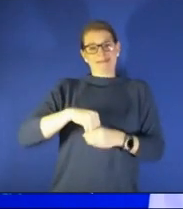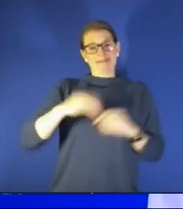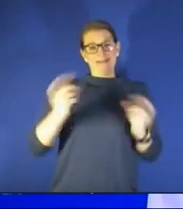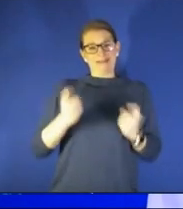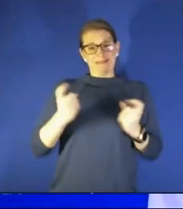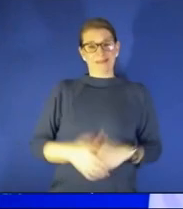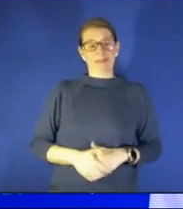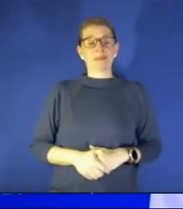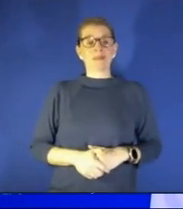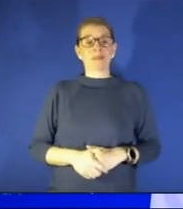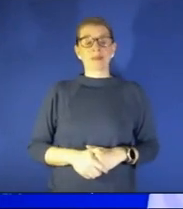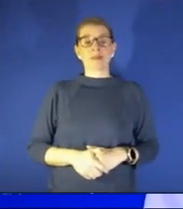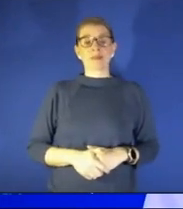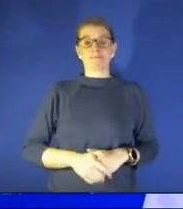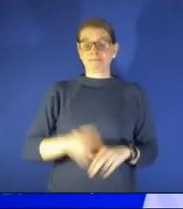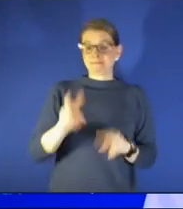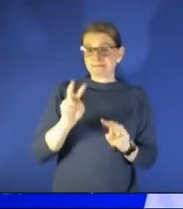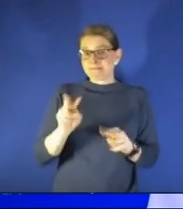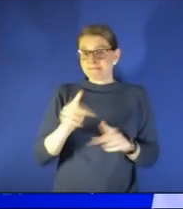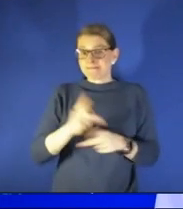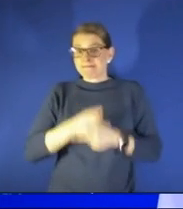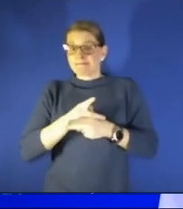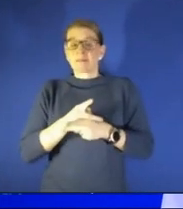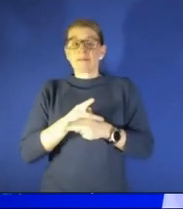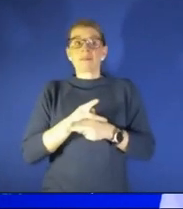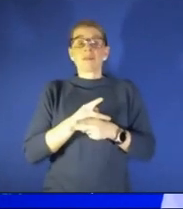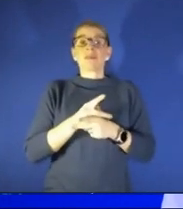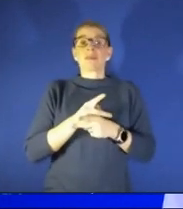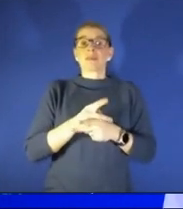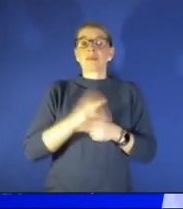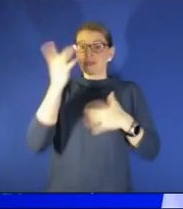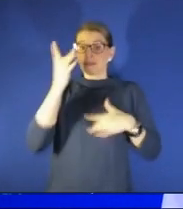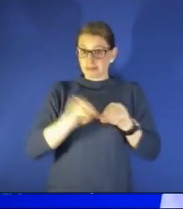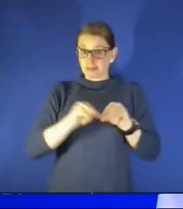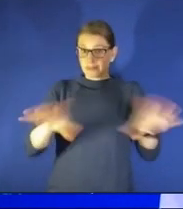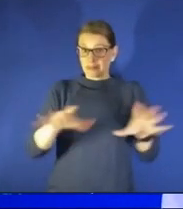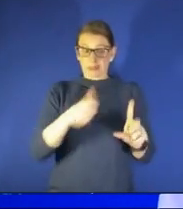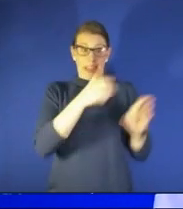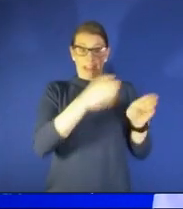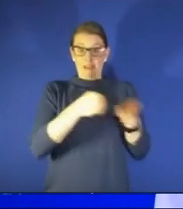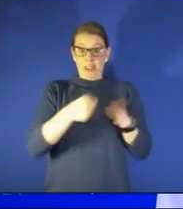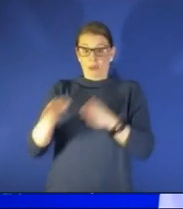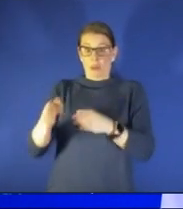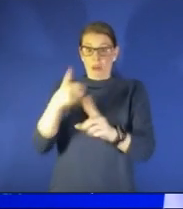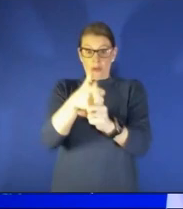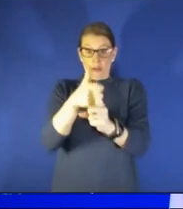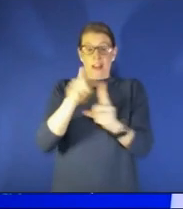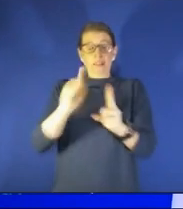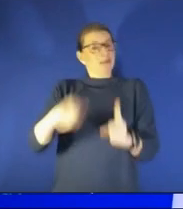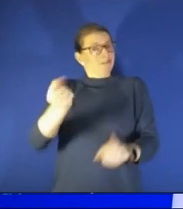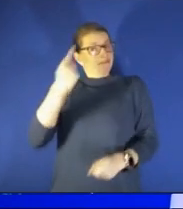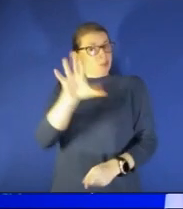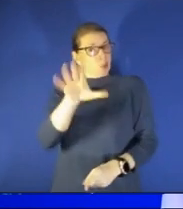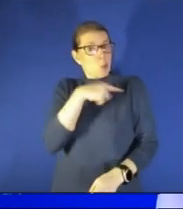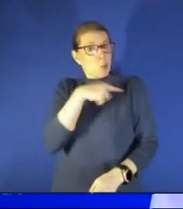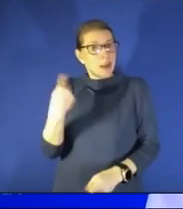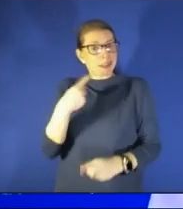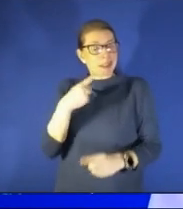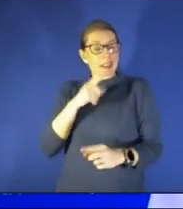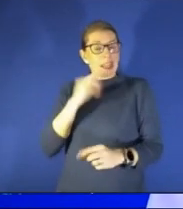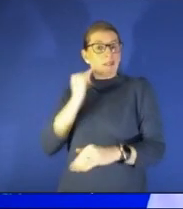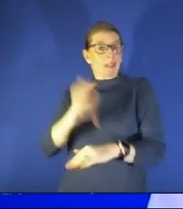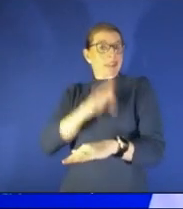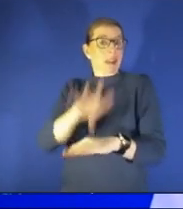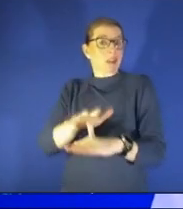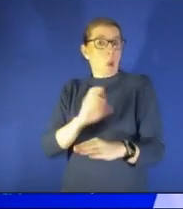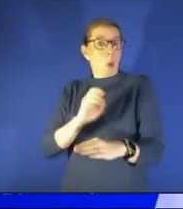the lookout for those super spreader events and more as an individual you have to understand your risks about going to these things you can always